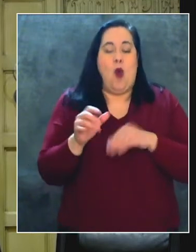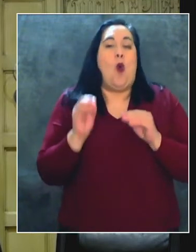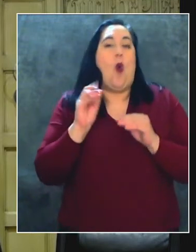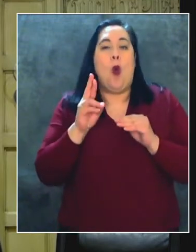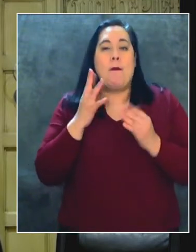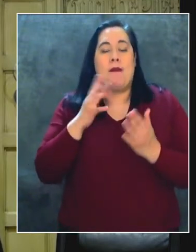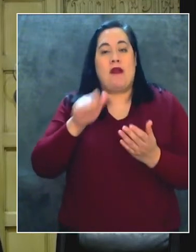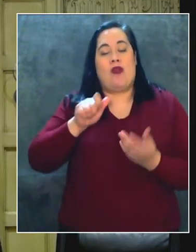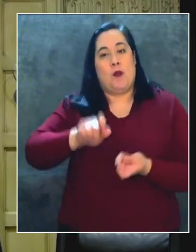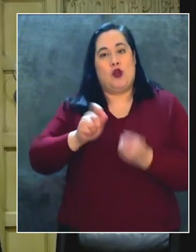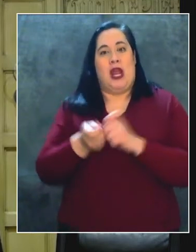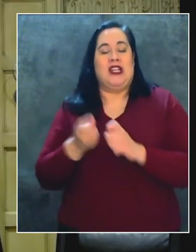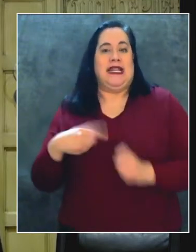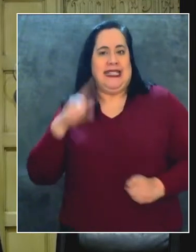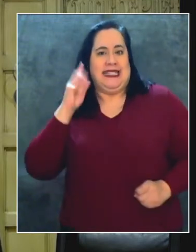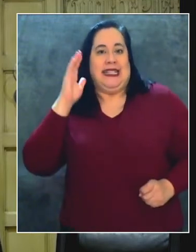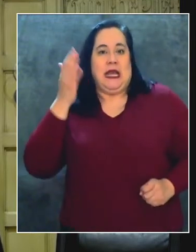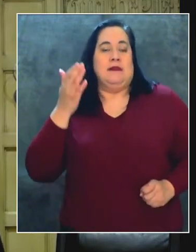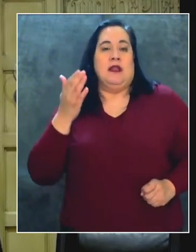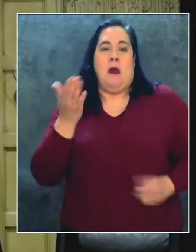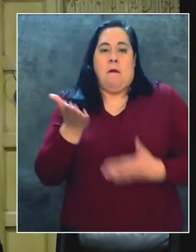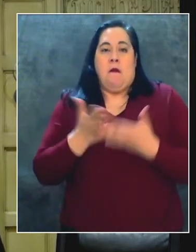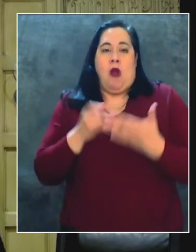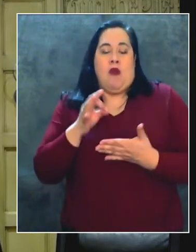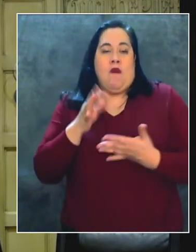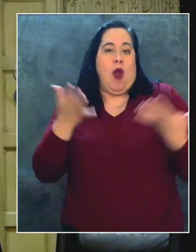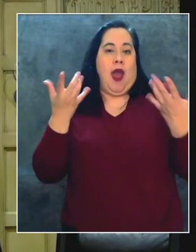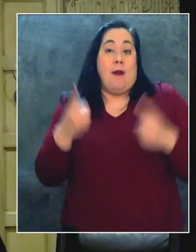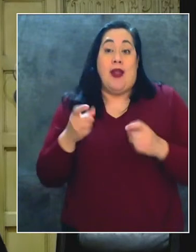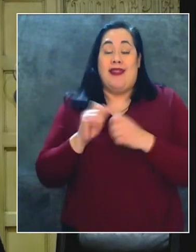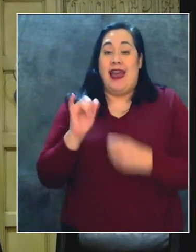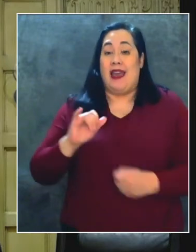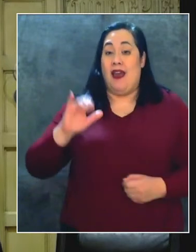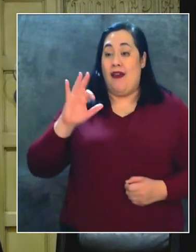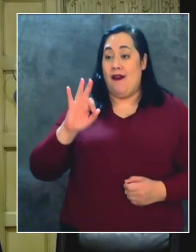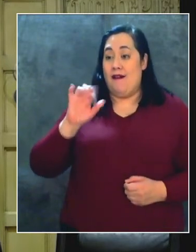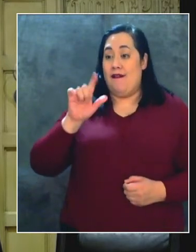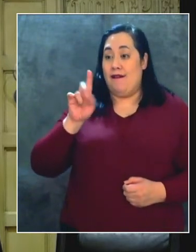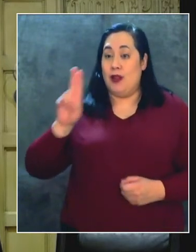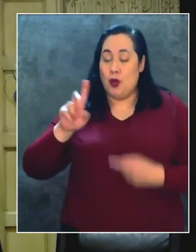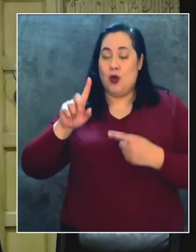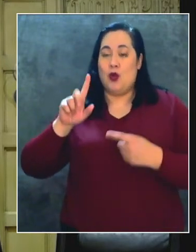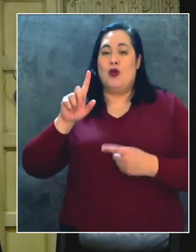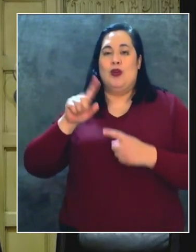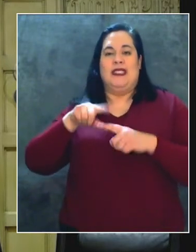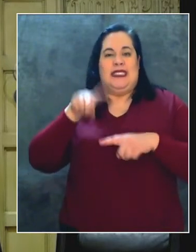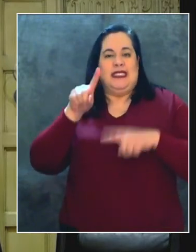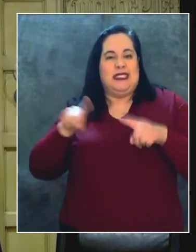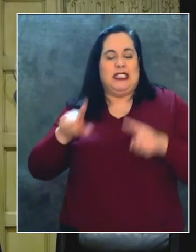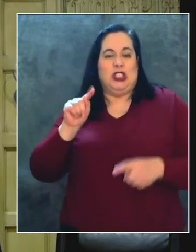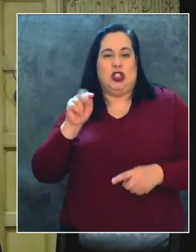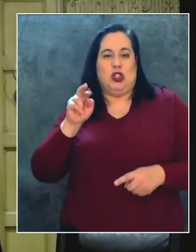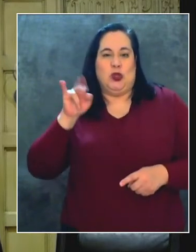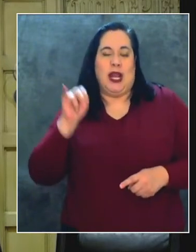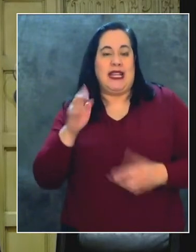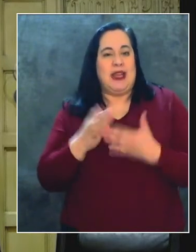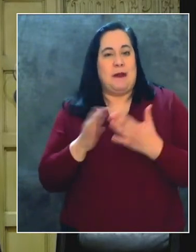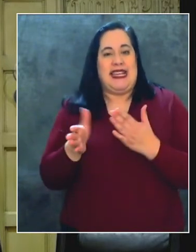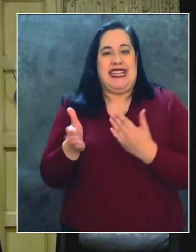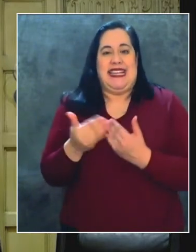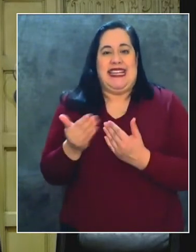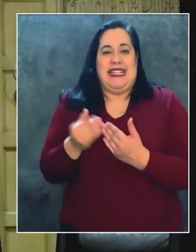another mutation of it is certainly seen part of what happens with flu strains and others that those that are most easily transmitted